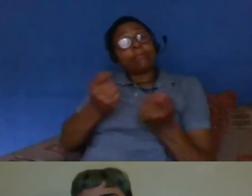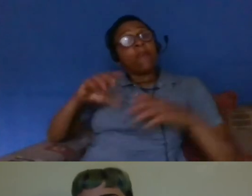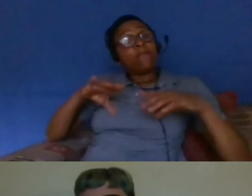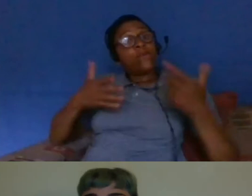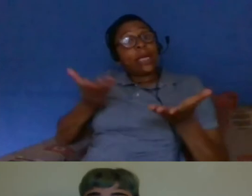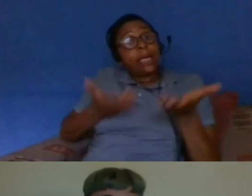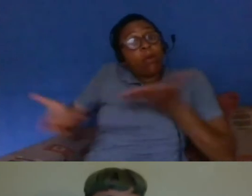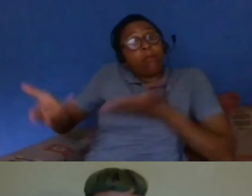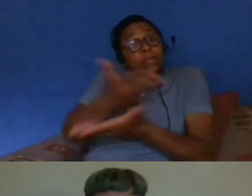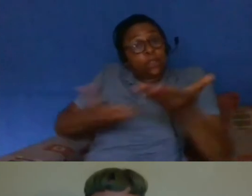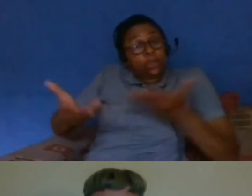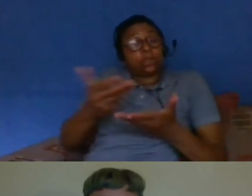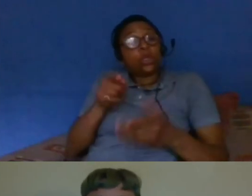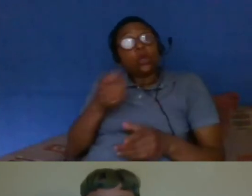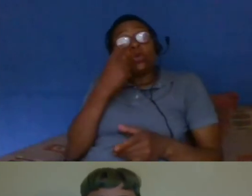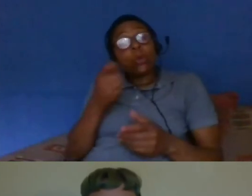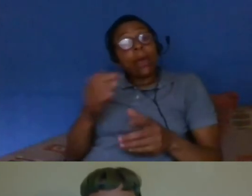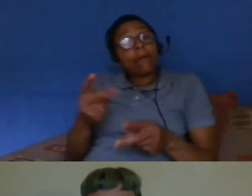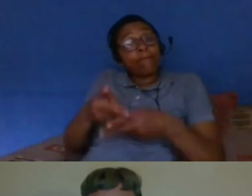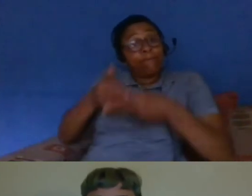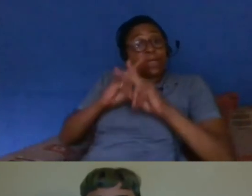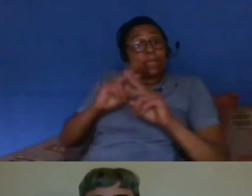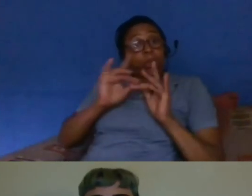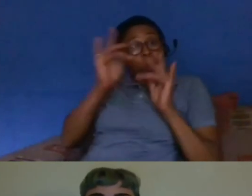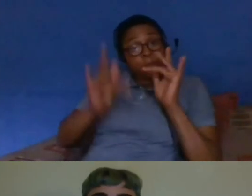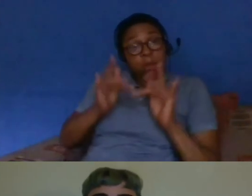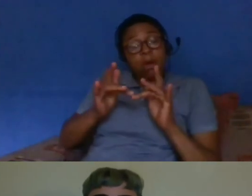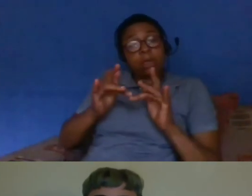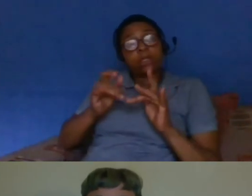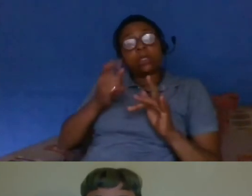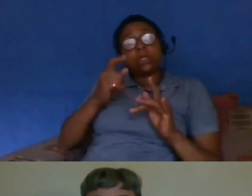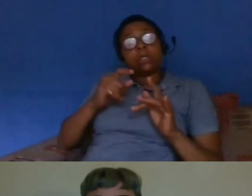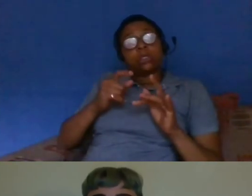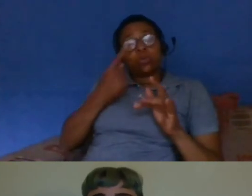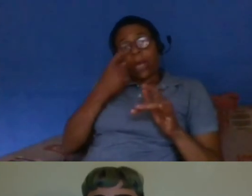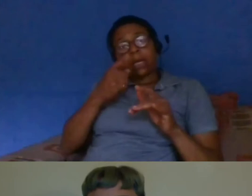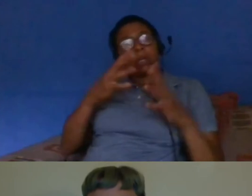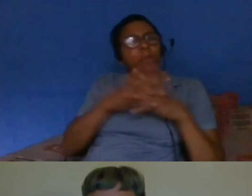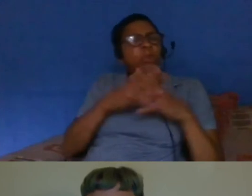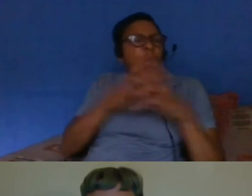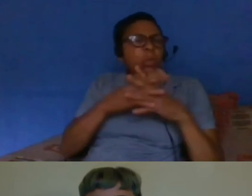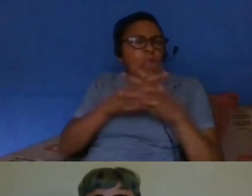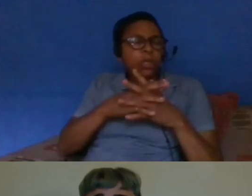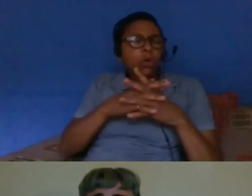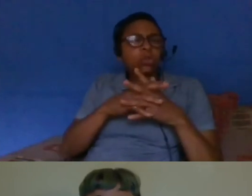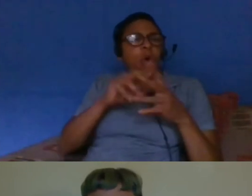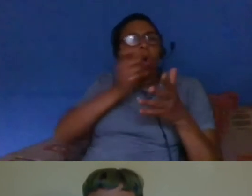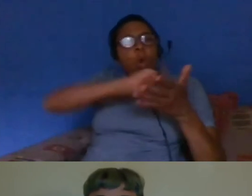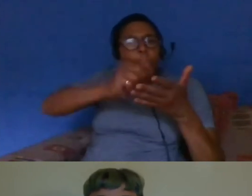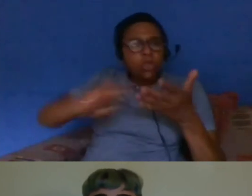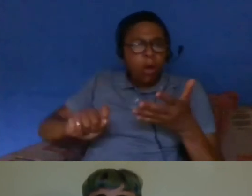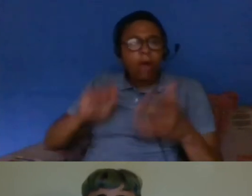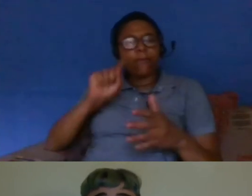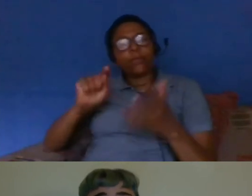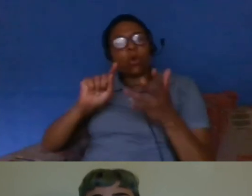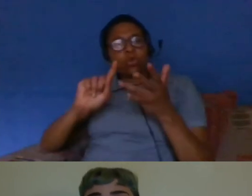uh you can do this by visiting our website it's autograph.org.uk forward slash donate uh we'd also be grateful if you could take